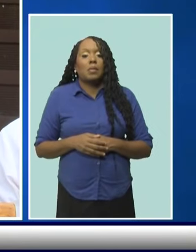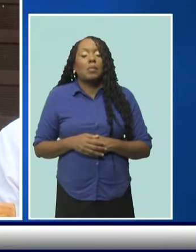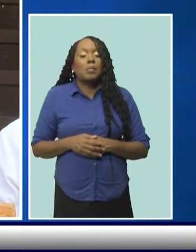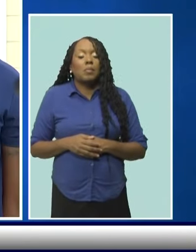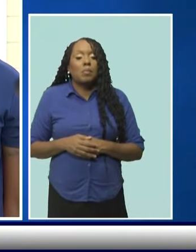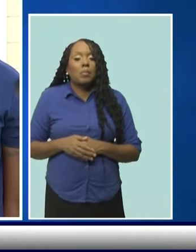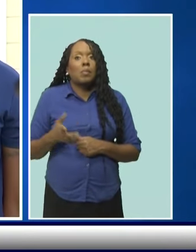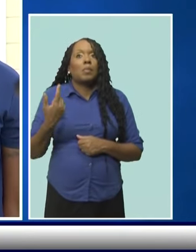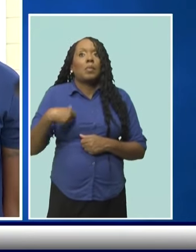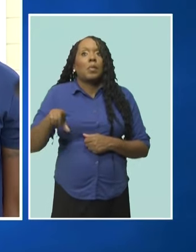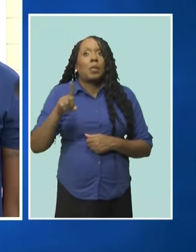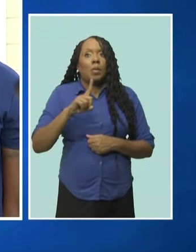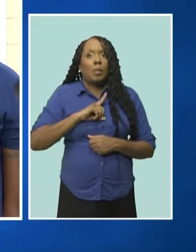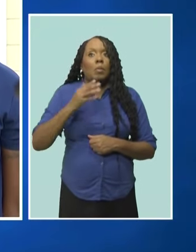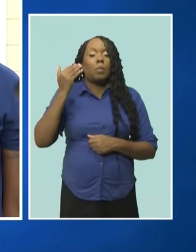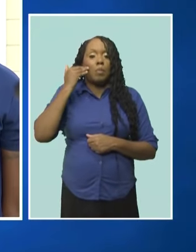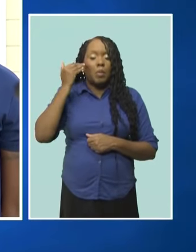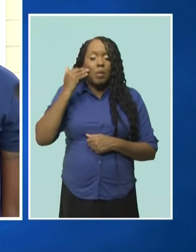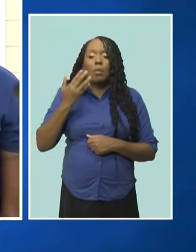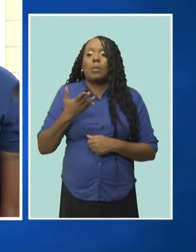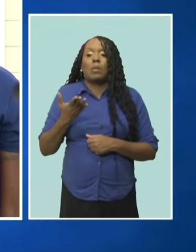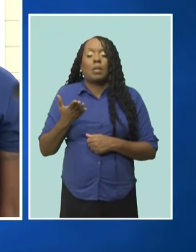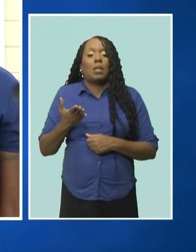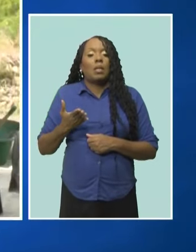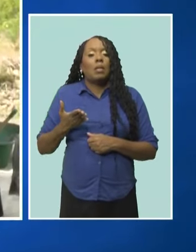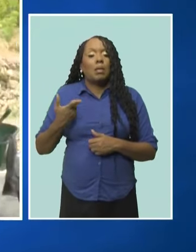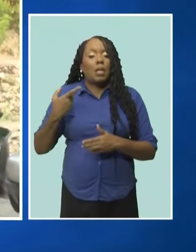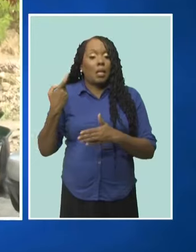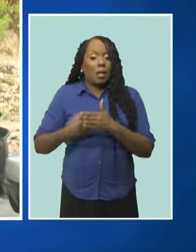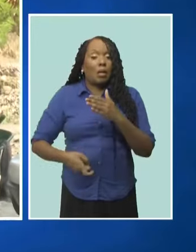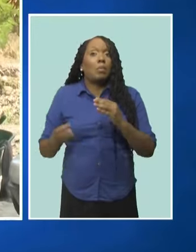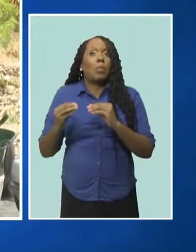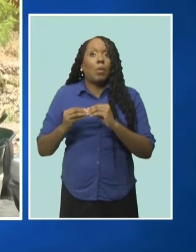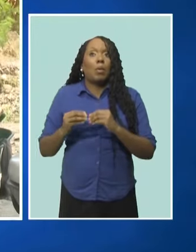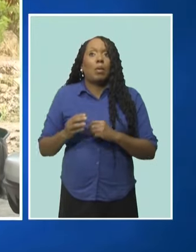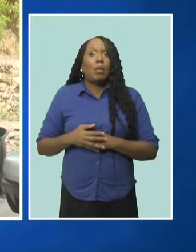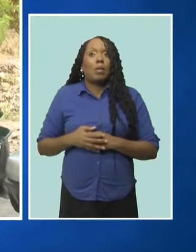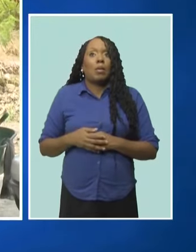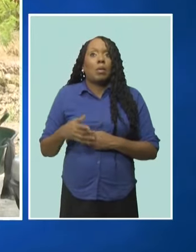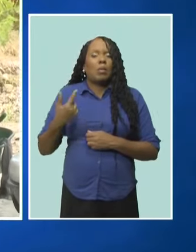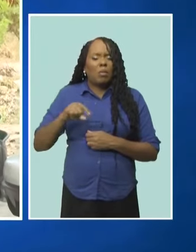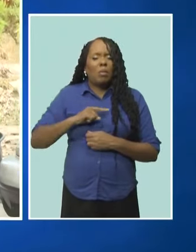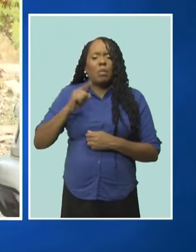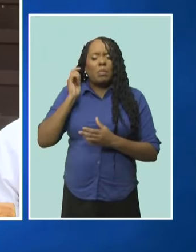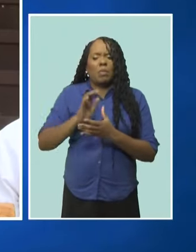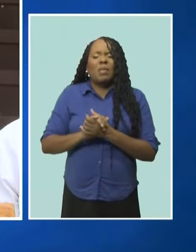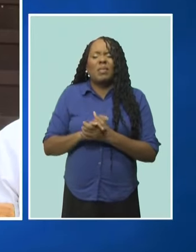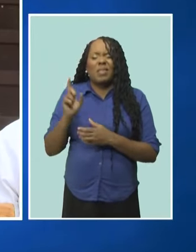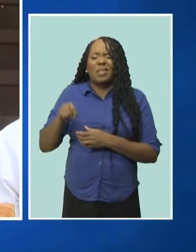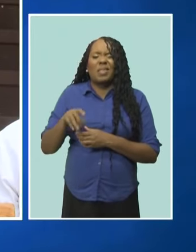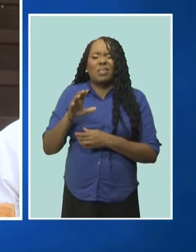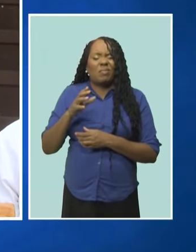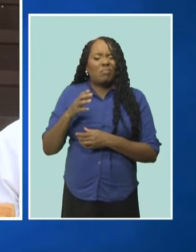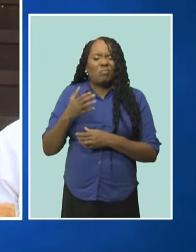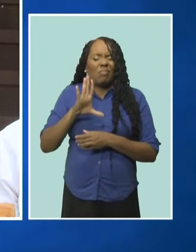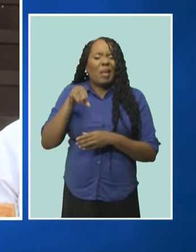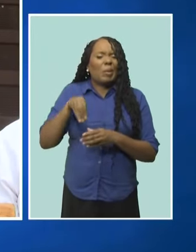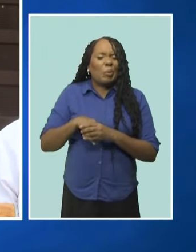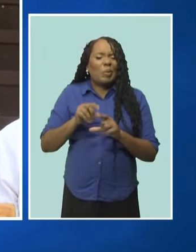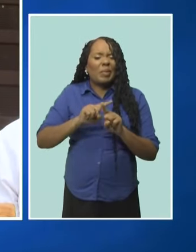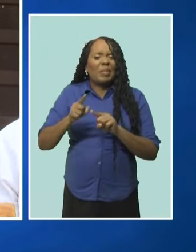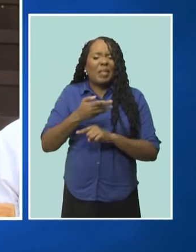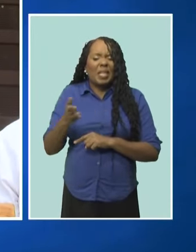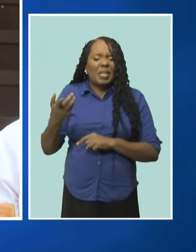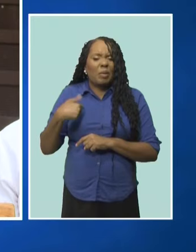sit and say, in hindsight, it's 2020, yes, and we accept that some of these things should have been factored in, like the cost of when we decide to